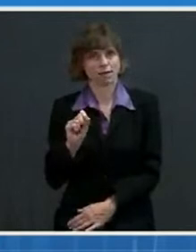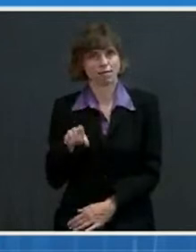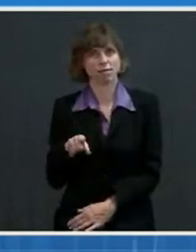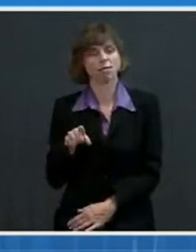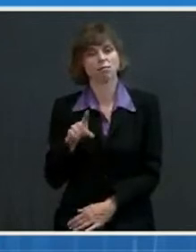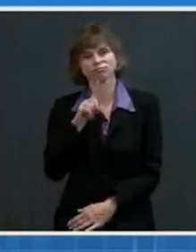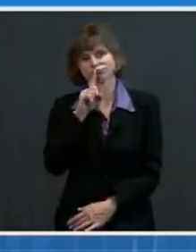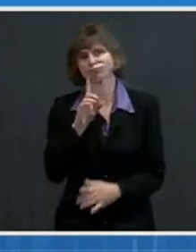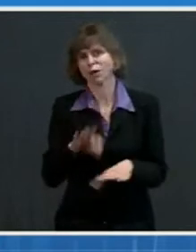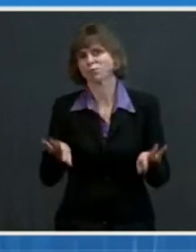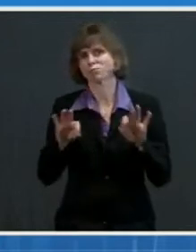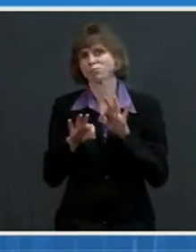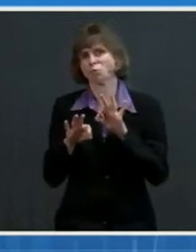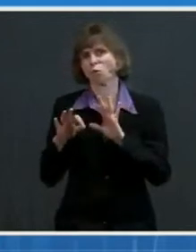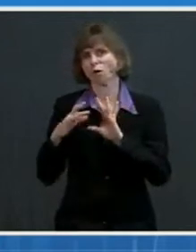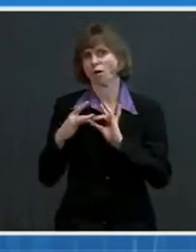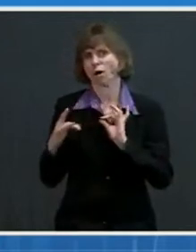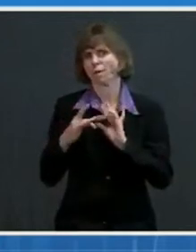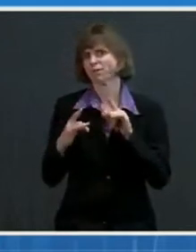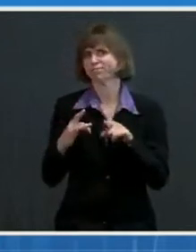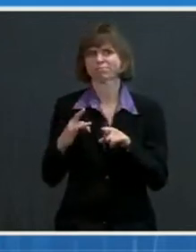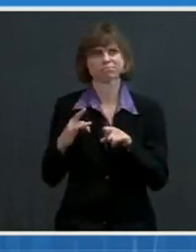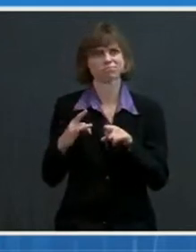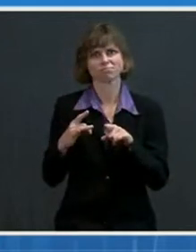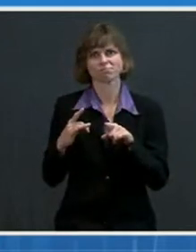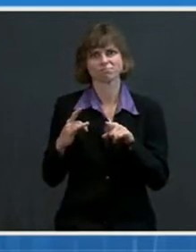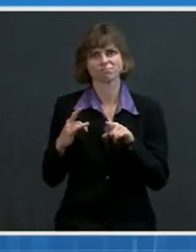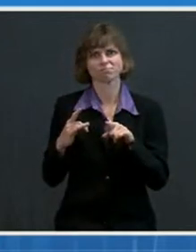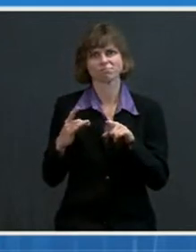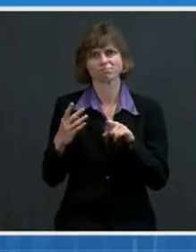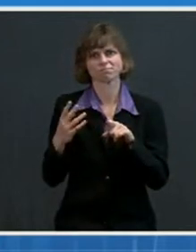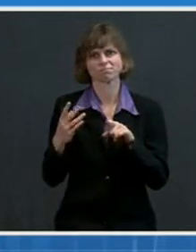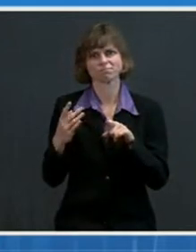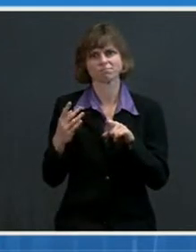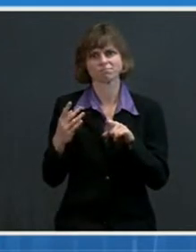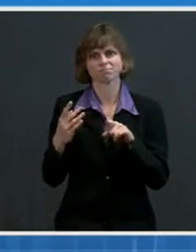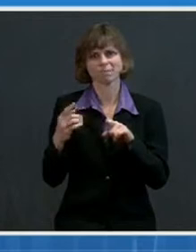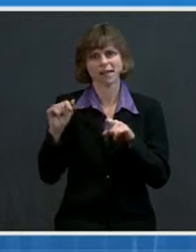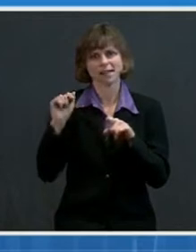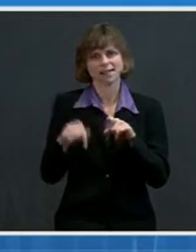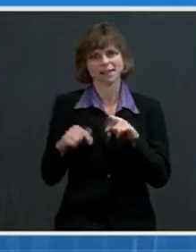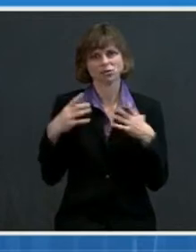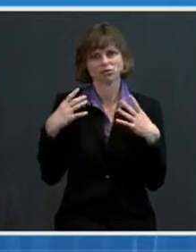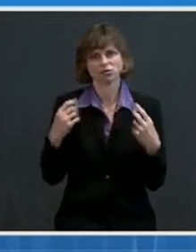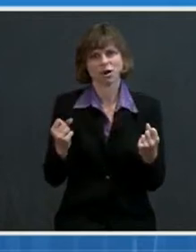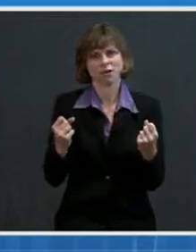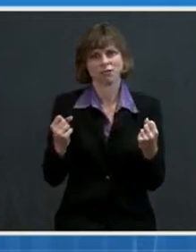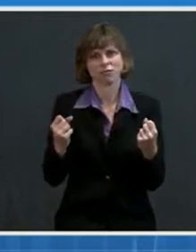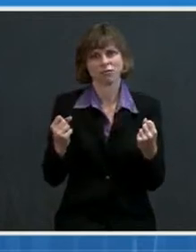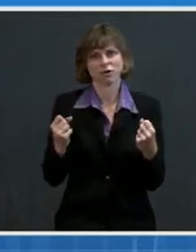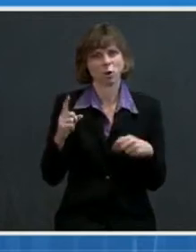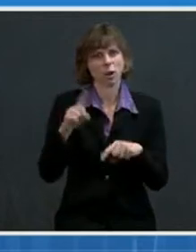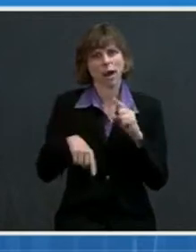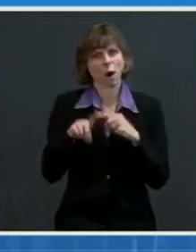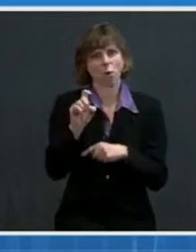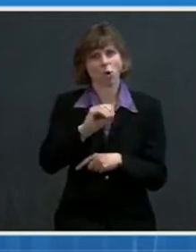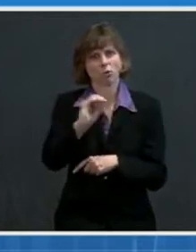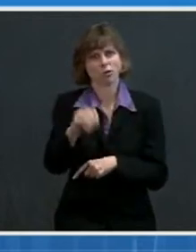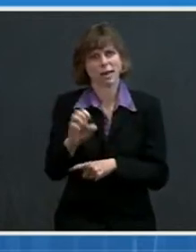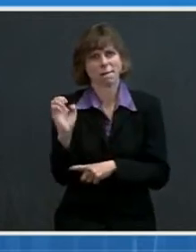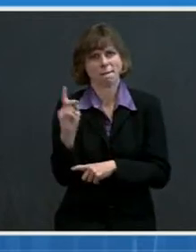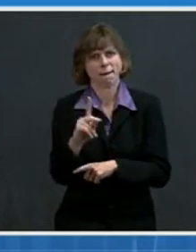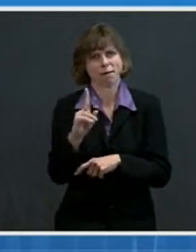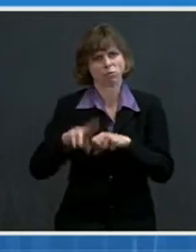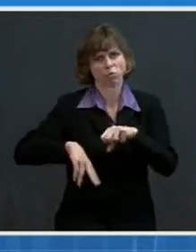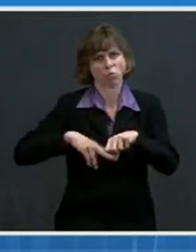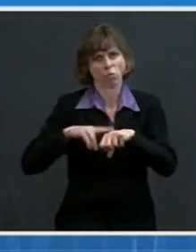that this recovery is not an even picture. And in fact, we cannot fully get back to a place where